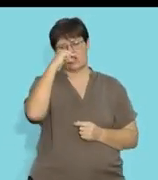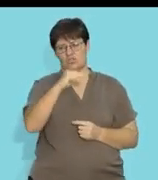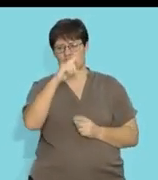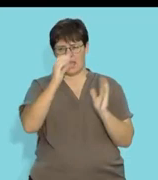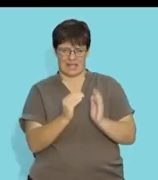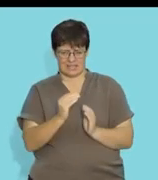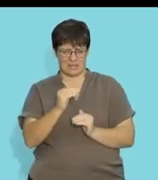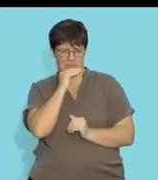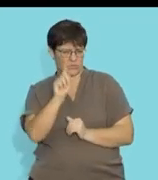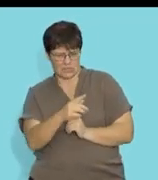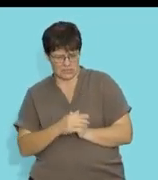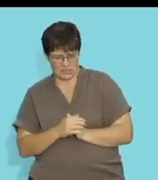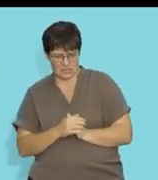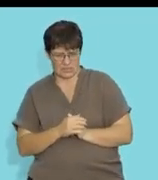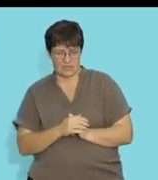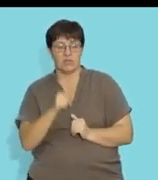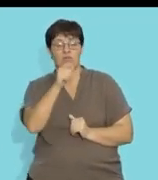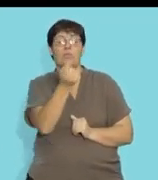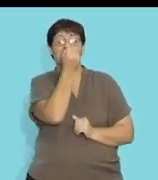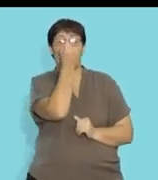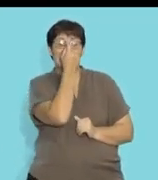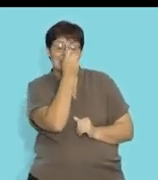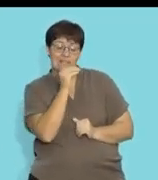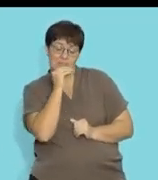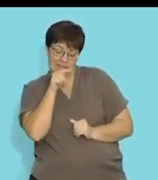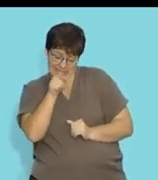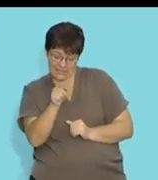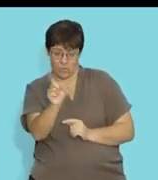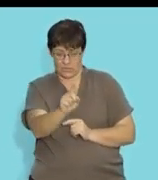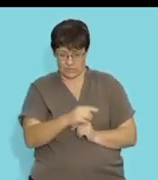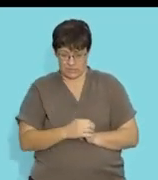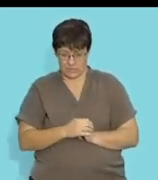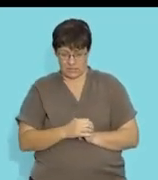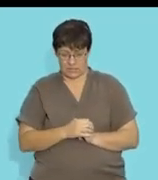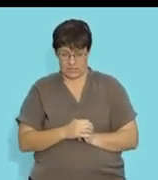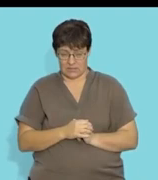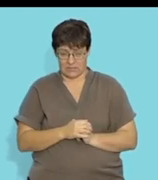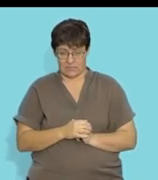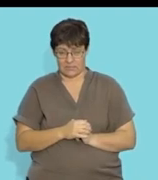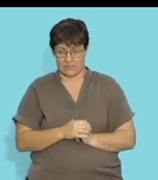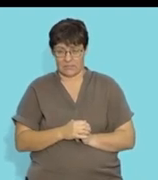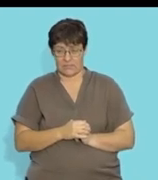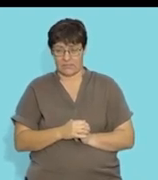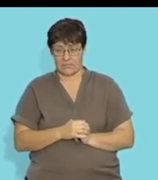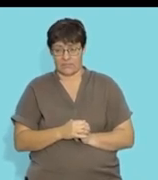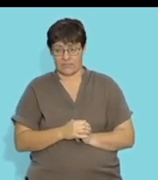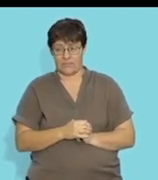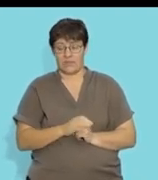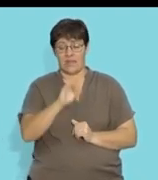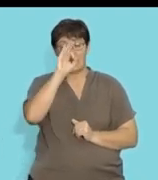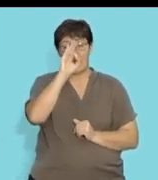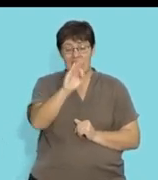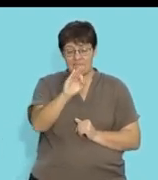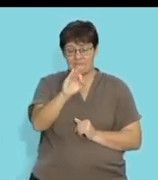What is the value that satisfies that condition? Now, I want you to understand what this means first. It simply means